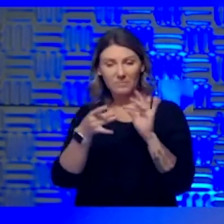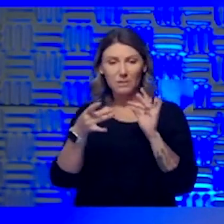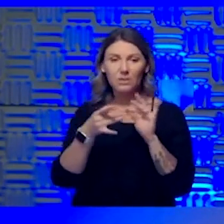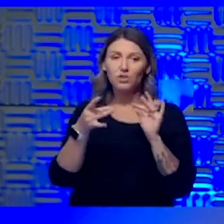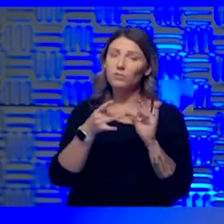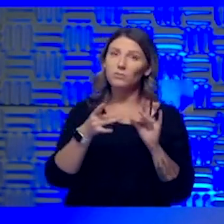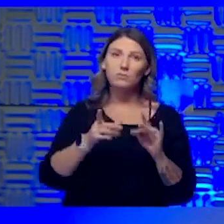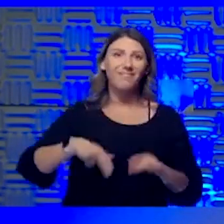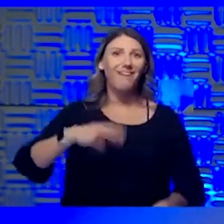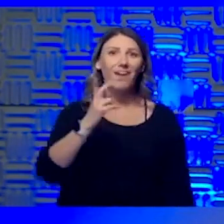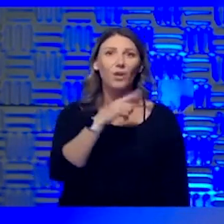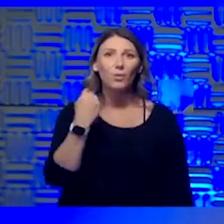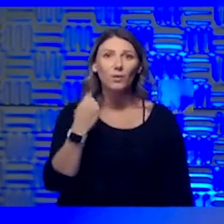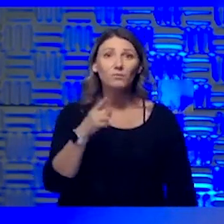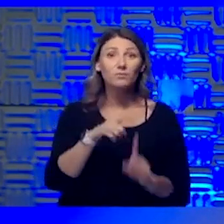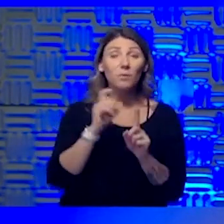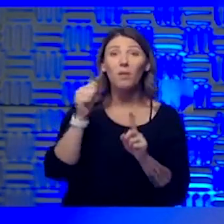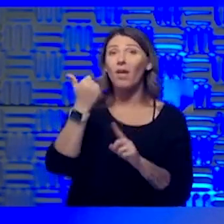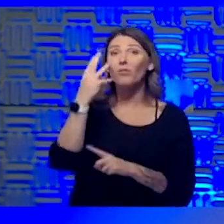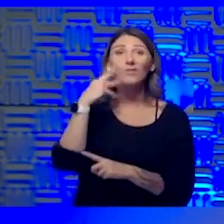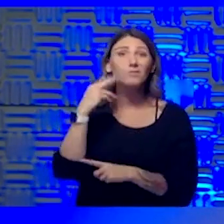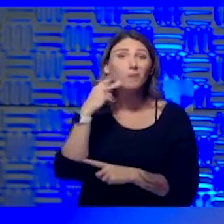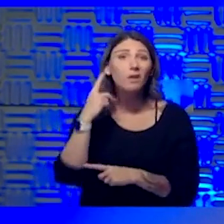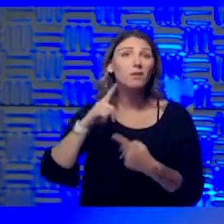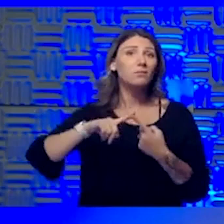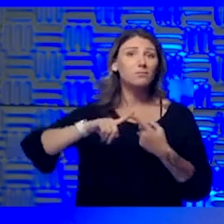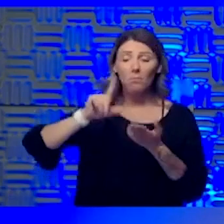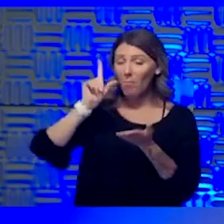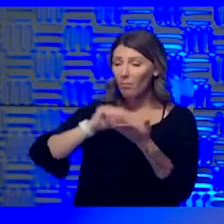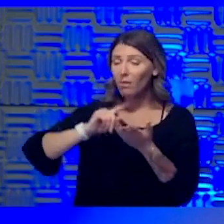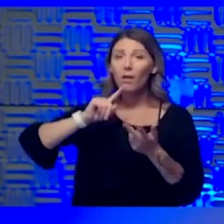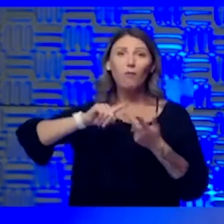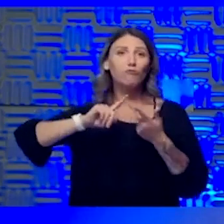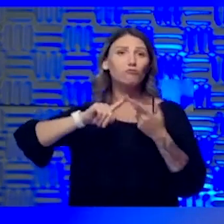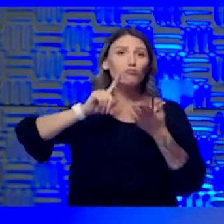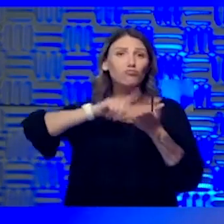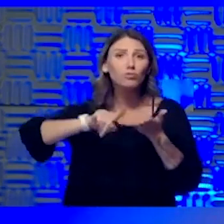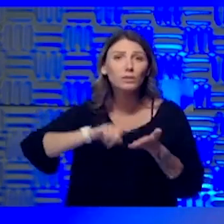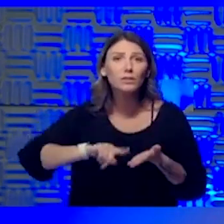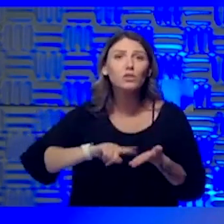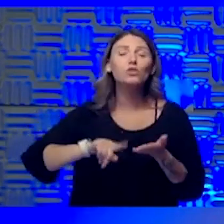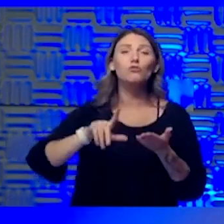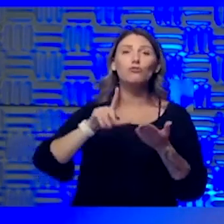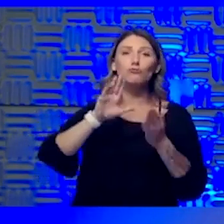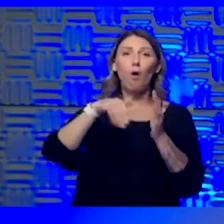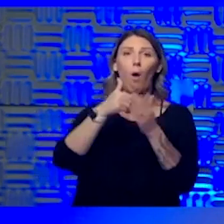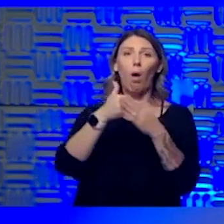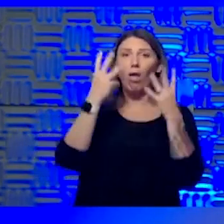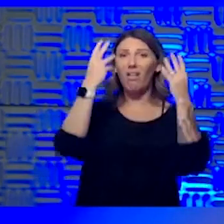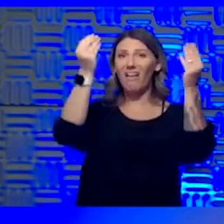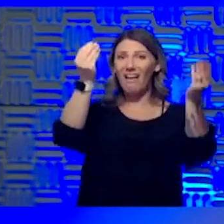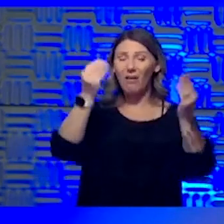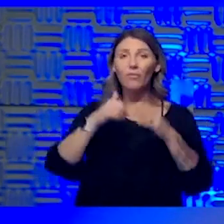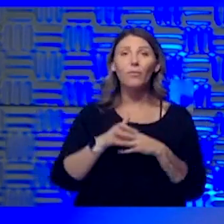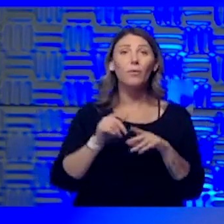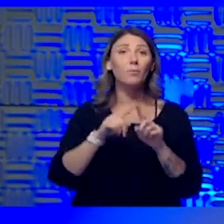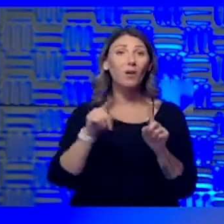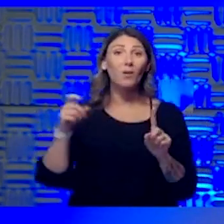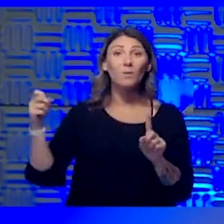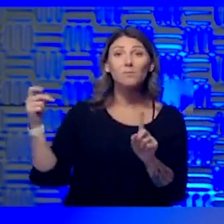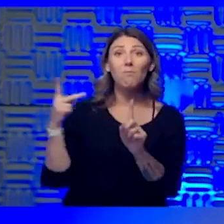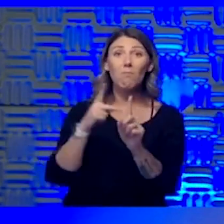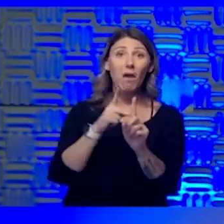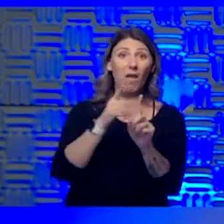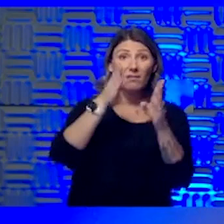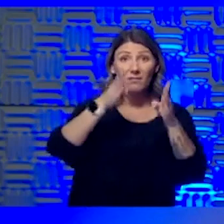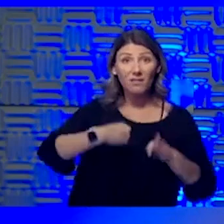and publications and records out there. But again, it goes back to the individual, try to mitigate the